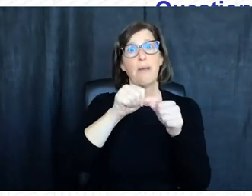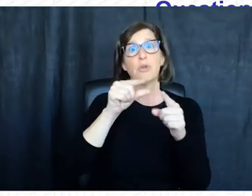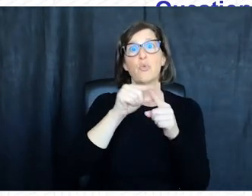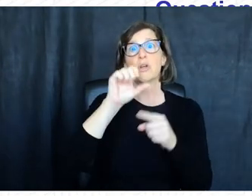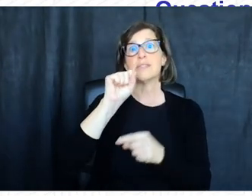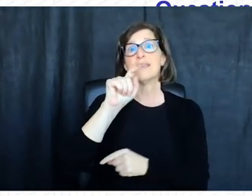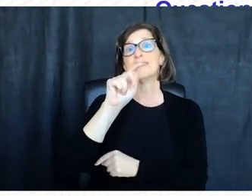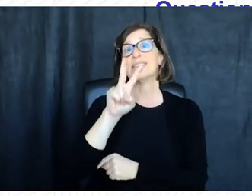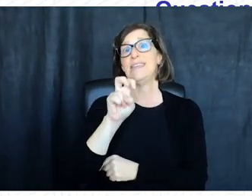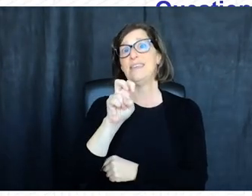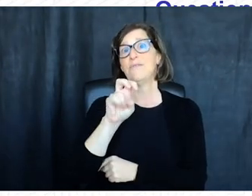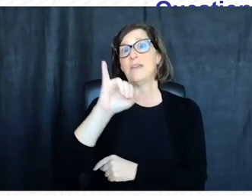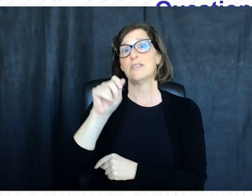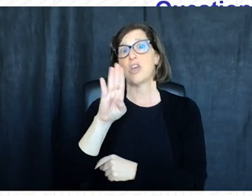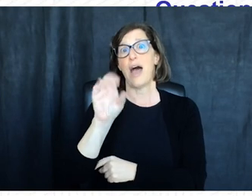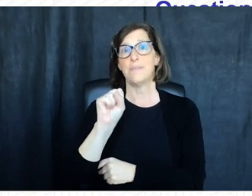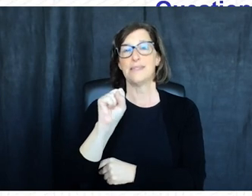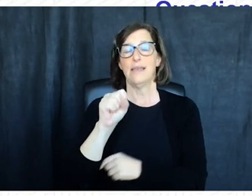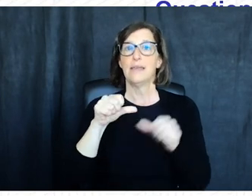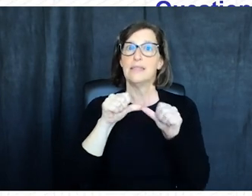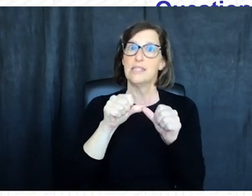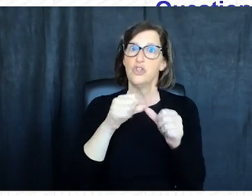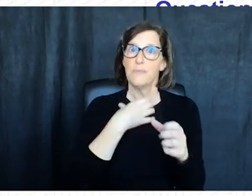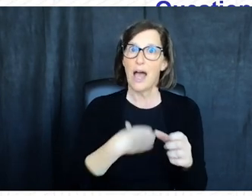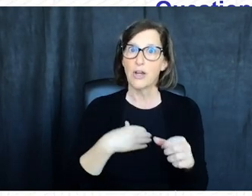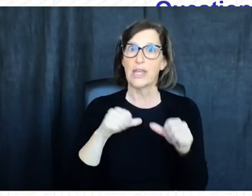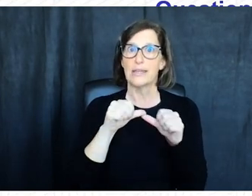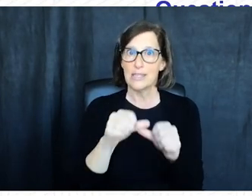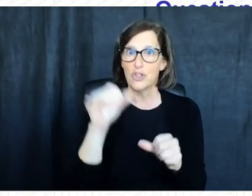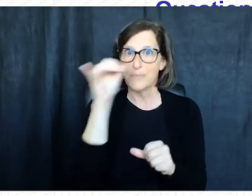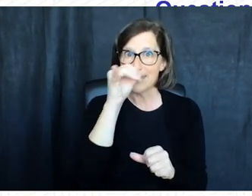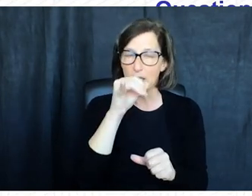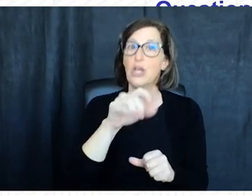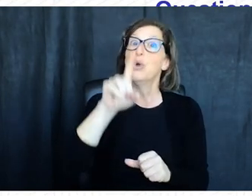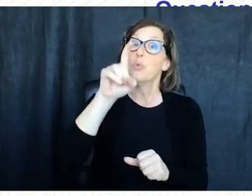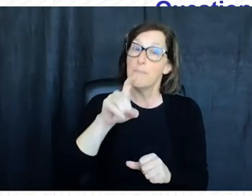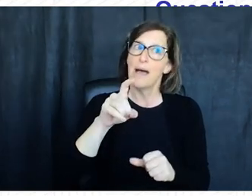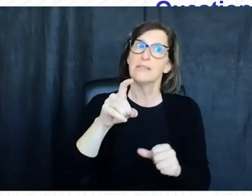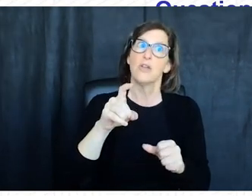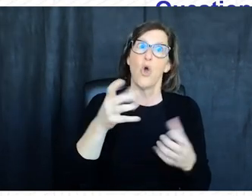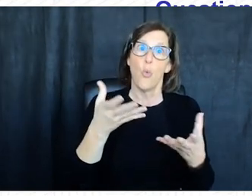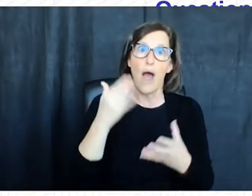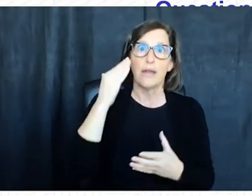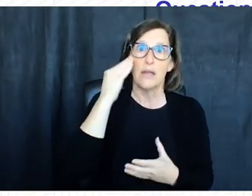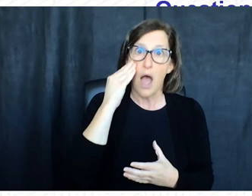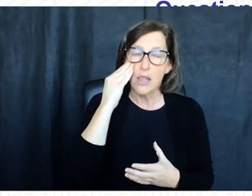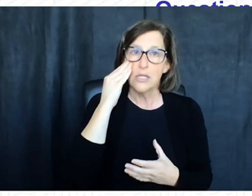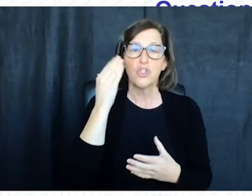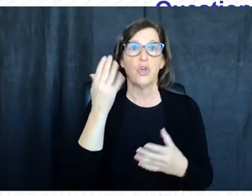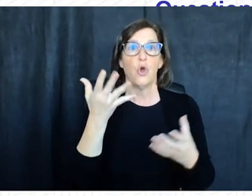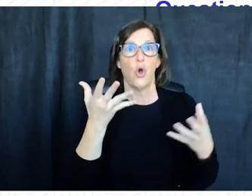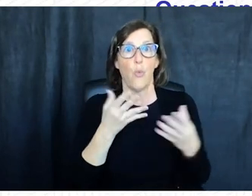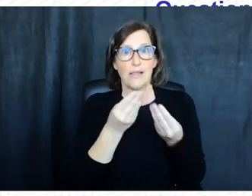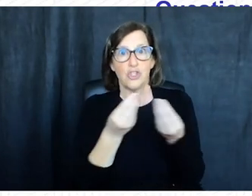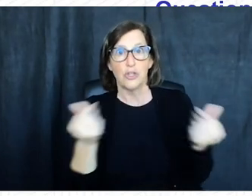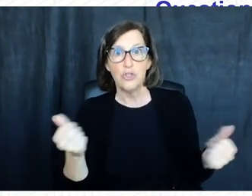remember the words of steve jobs who said stay hungry stay foolish in the realm of cyber security we must remain hungry for knowledge hungry for